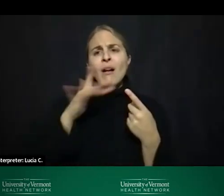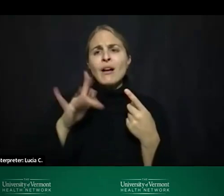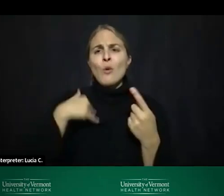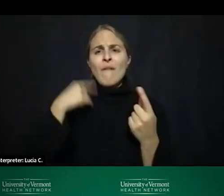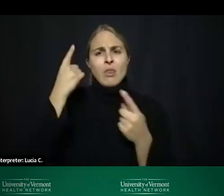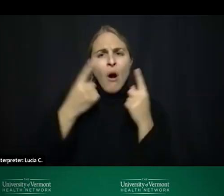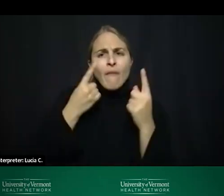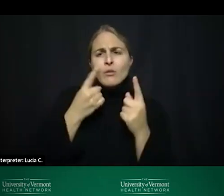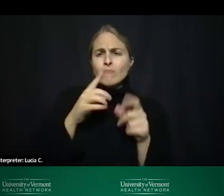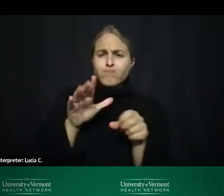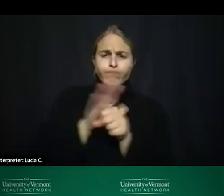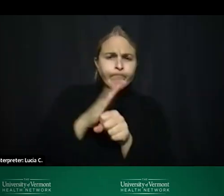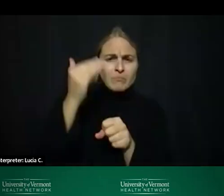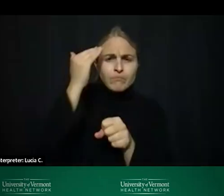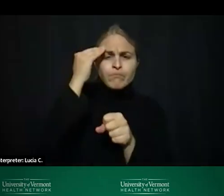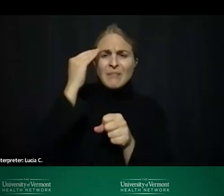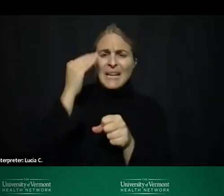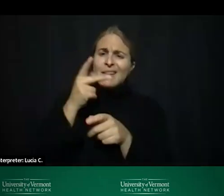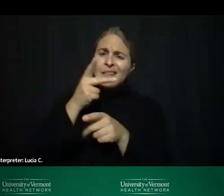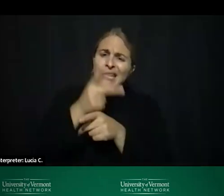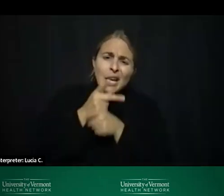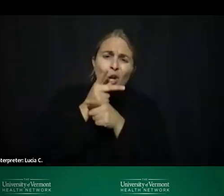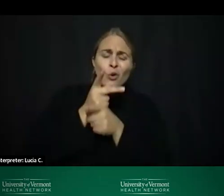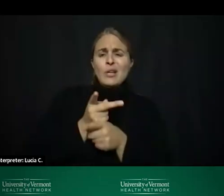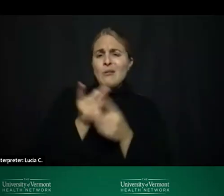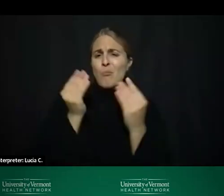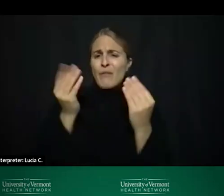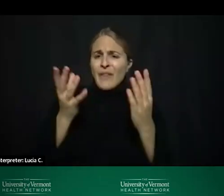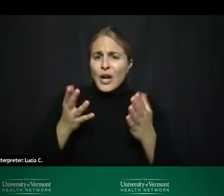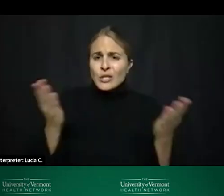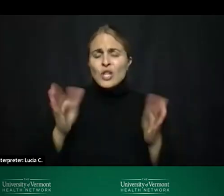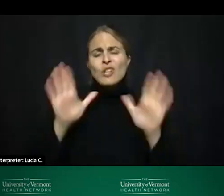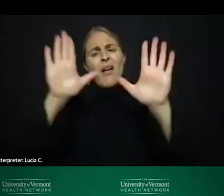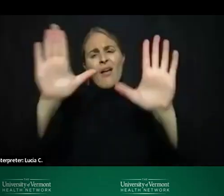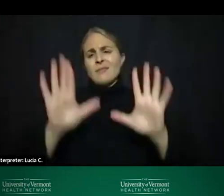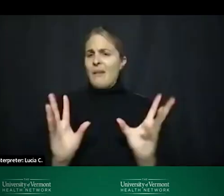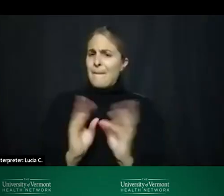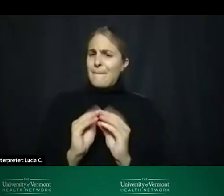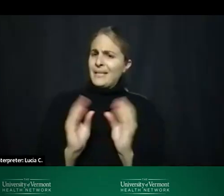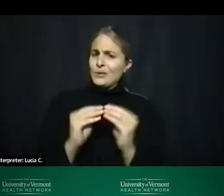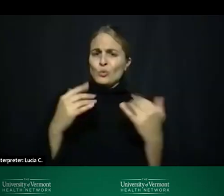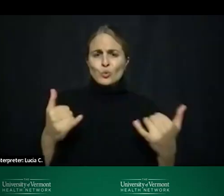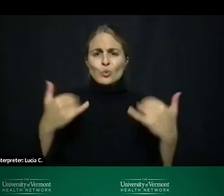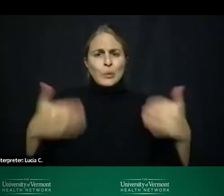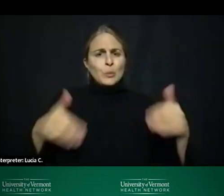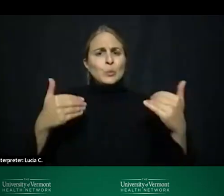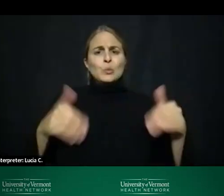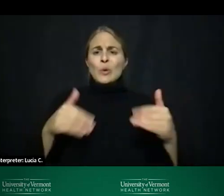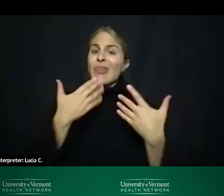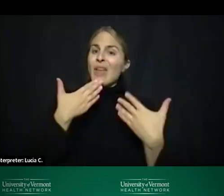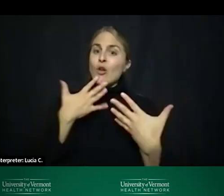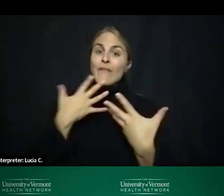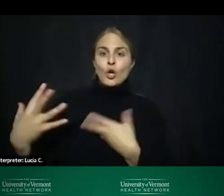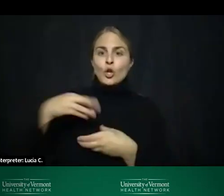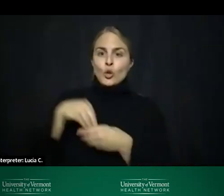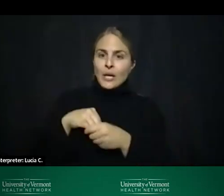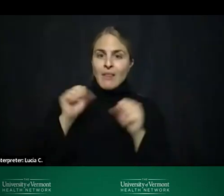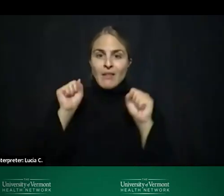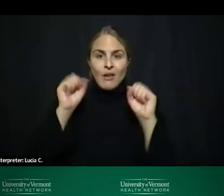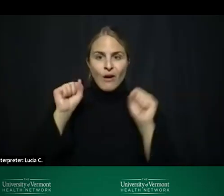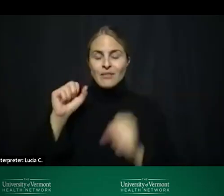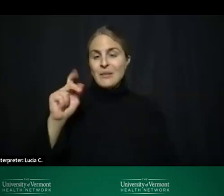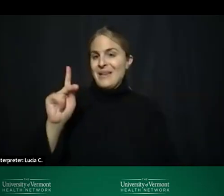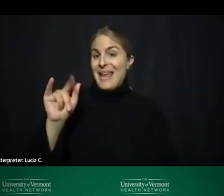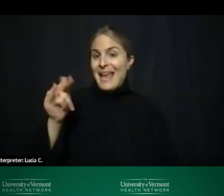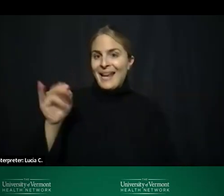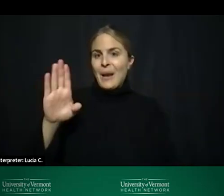thoughtful knowledgeable and caring providers here excellent town hall thank you to all um including the awesome katie